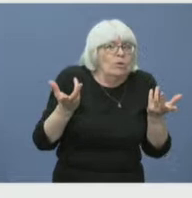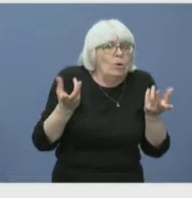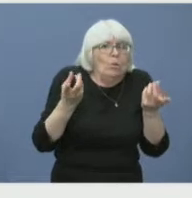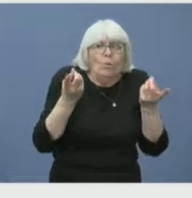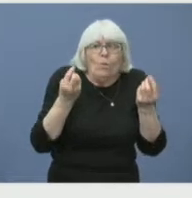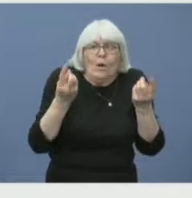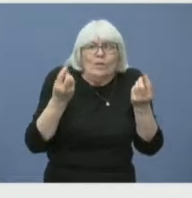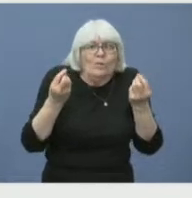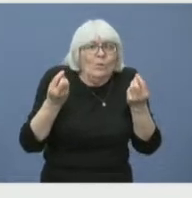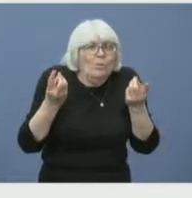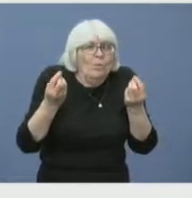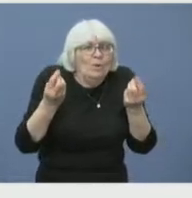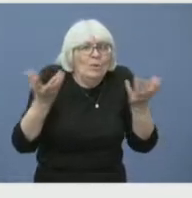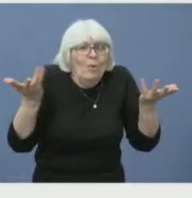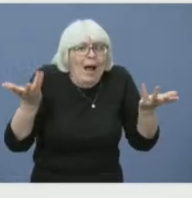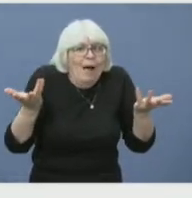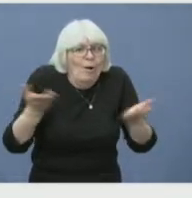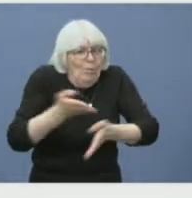situation?